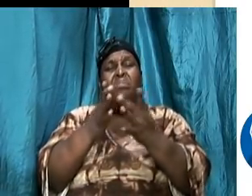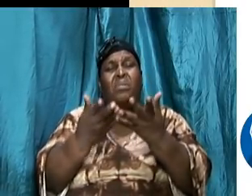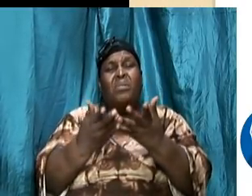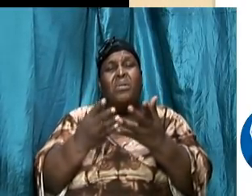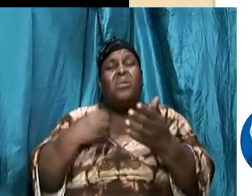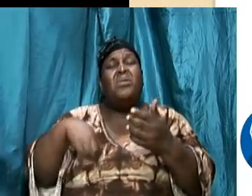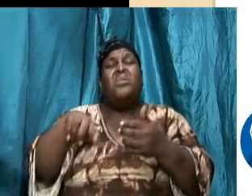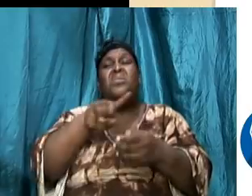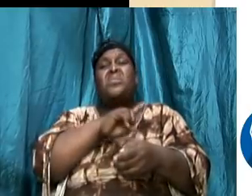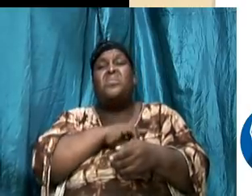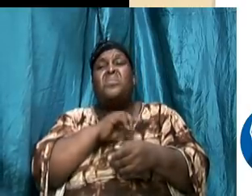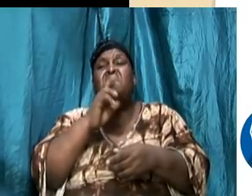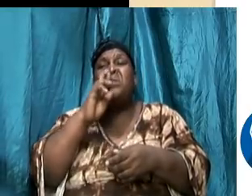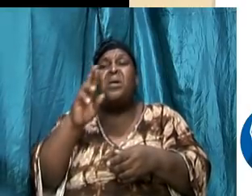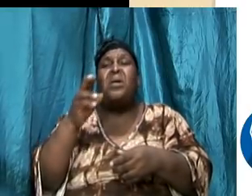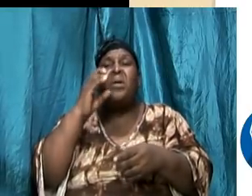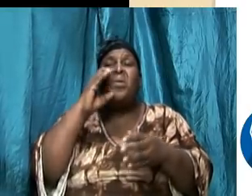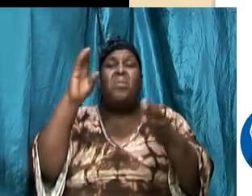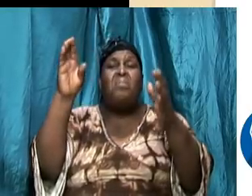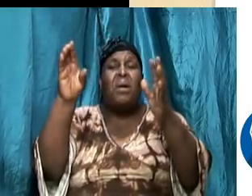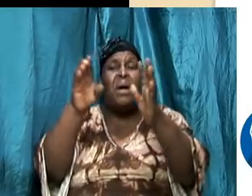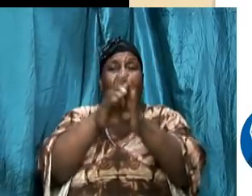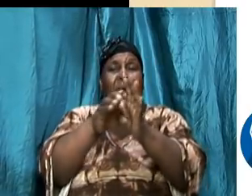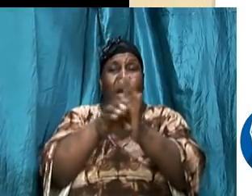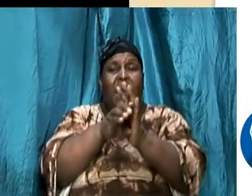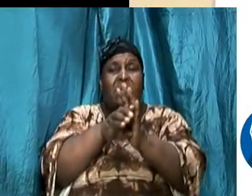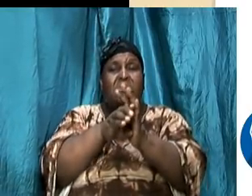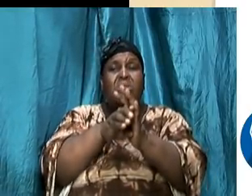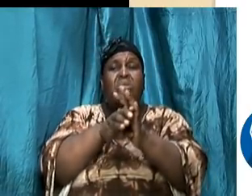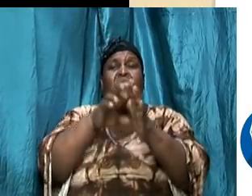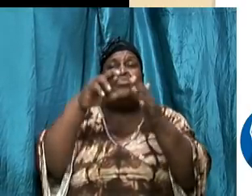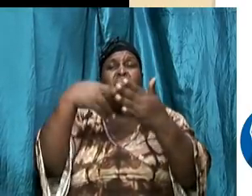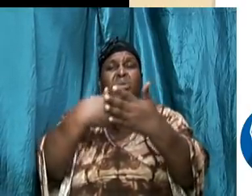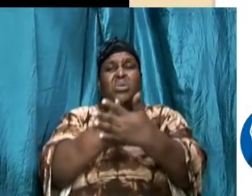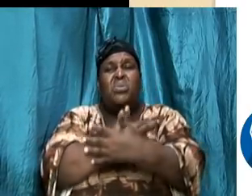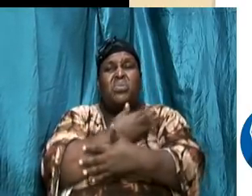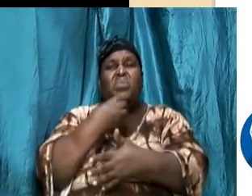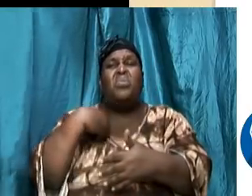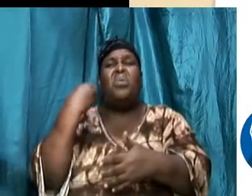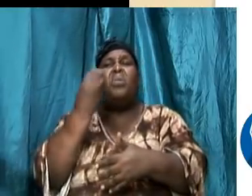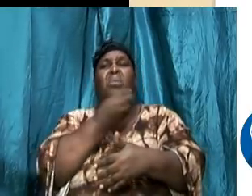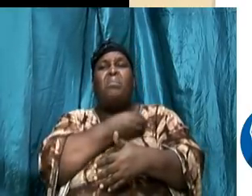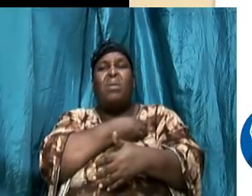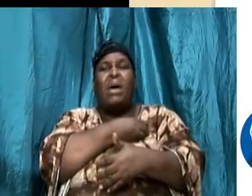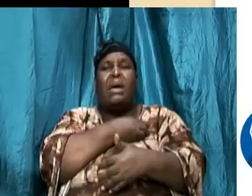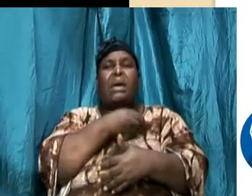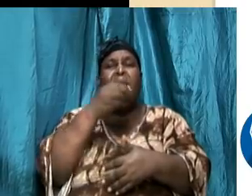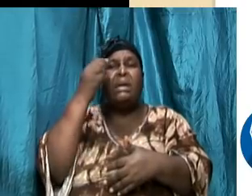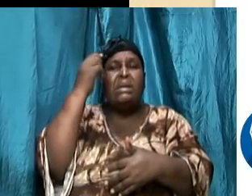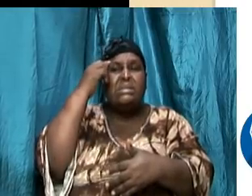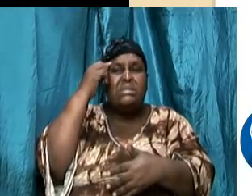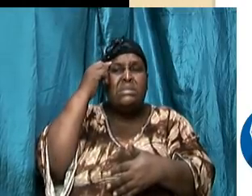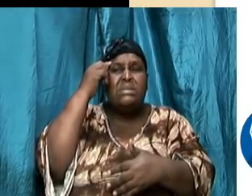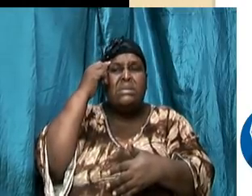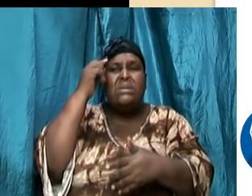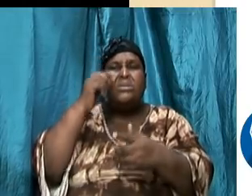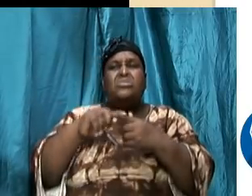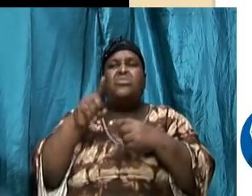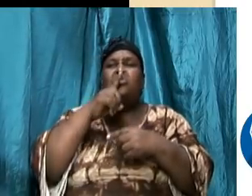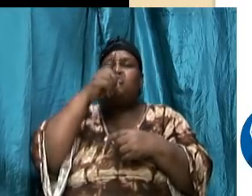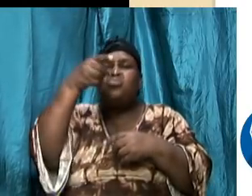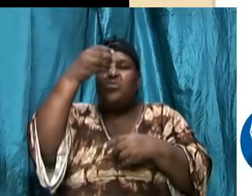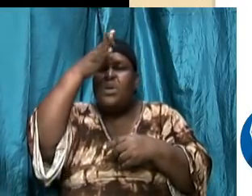this is not the unregenerate now throughout the epistles we are commanded that we are the saints to renew our